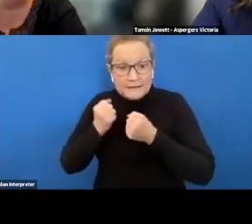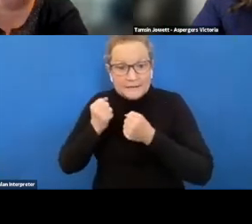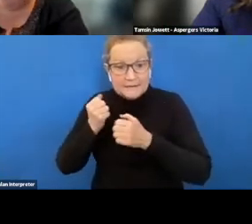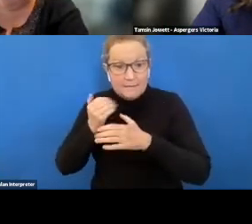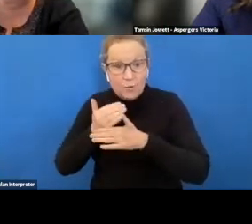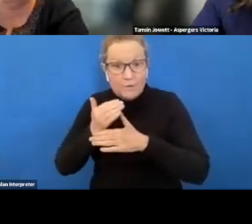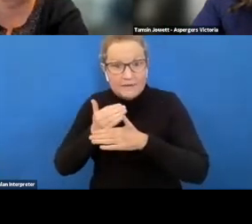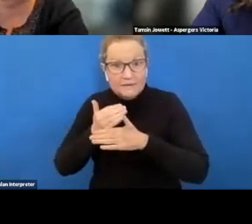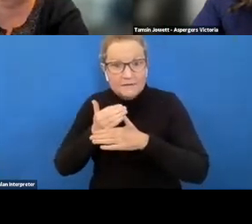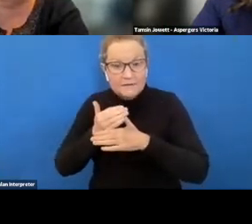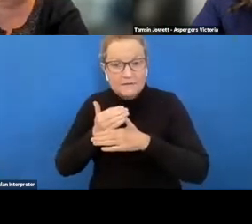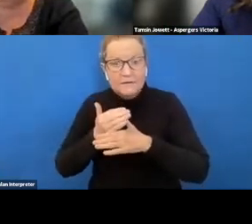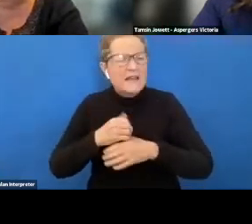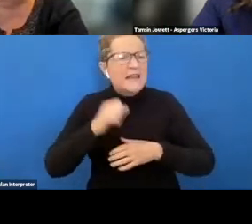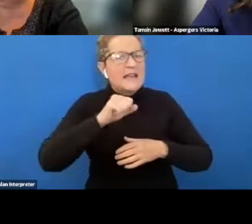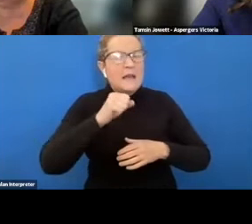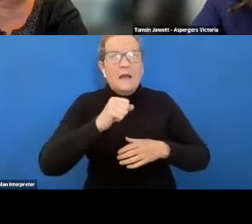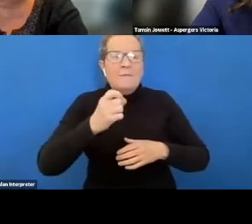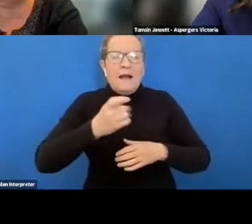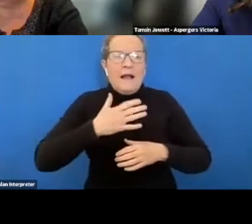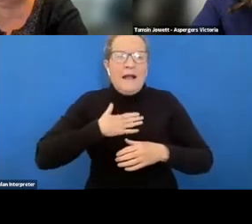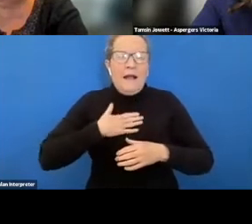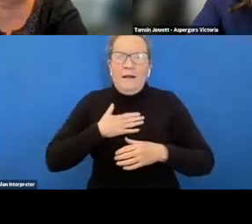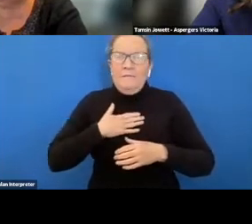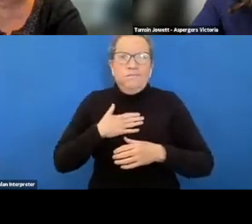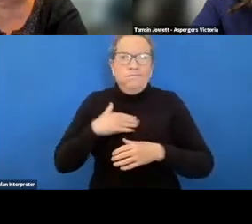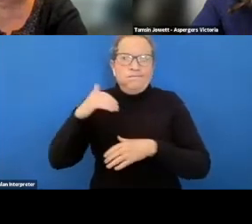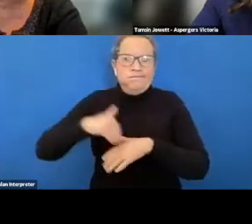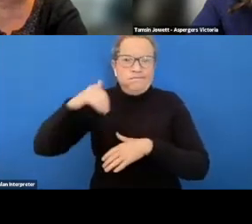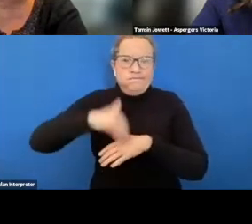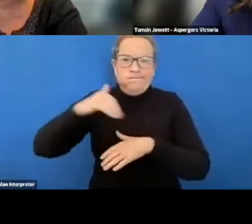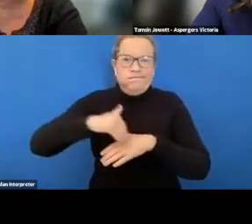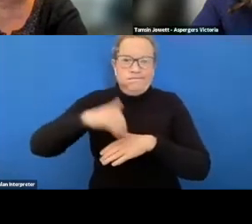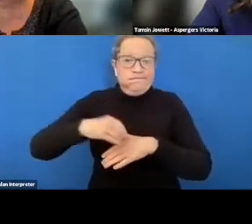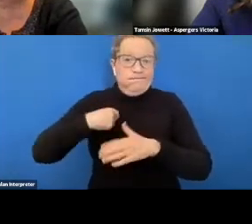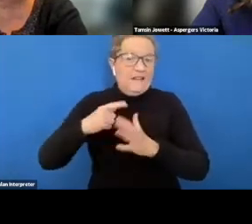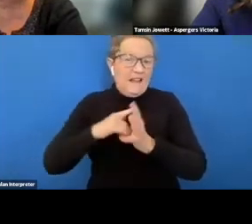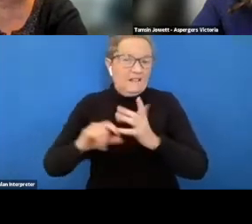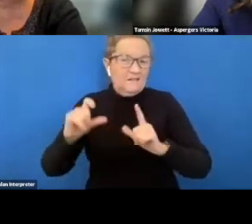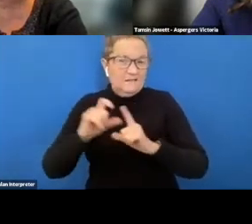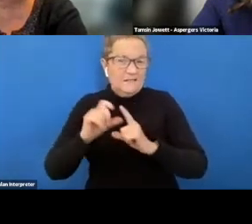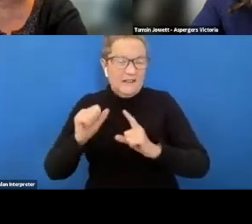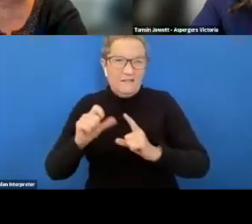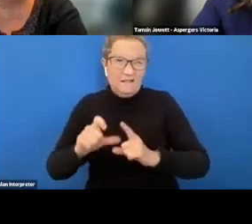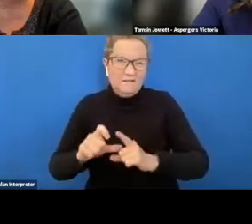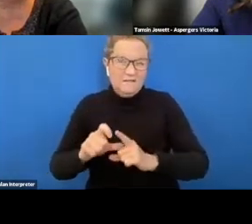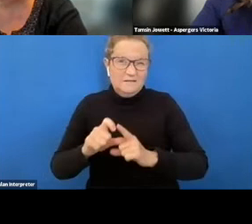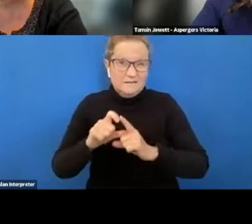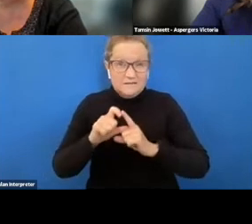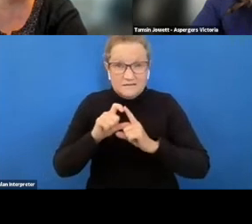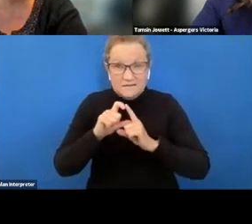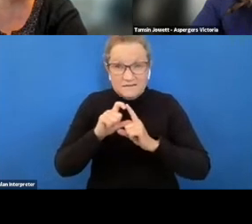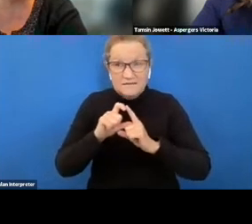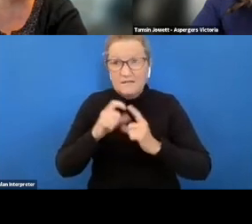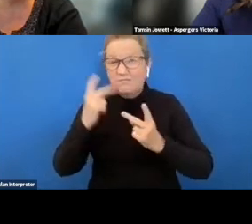yeah so i um i had a lot of trouble because i yeah i'm on the spectrum i have i had significant difficulties um gaining